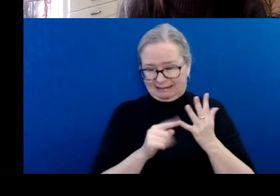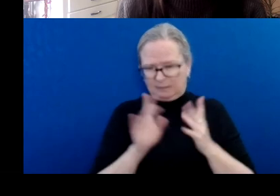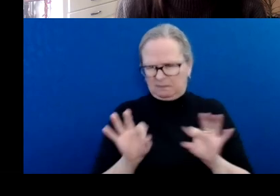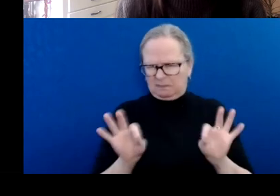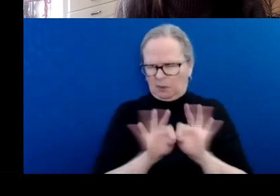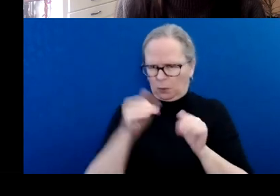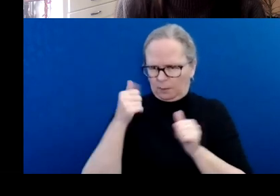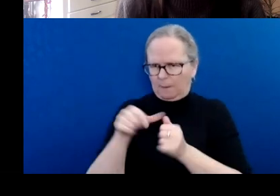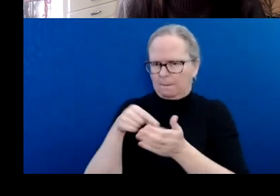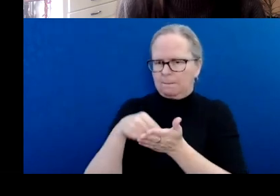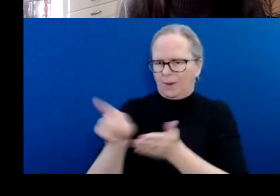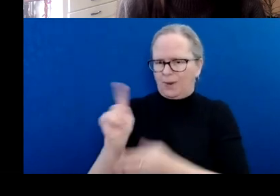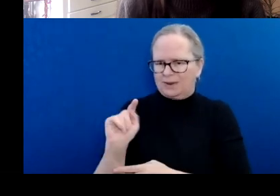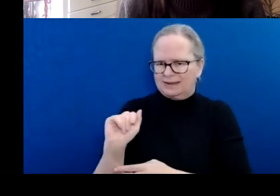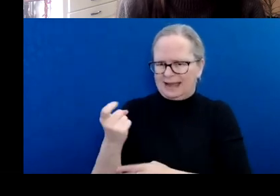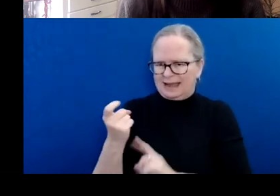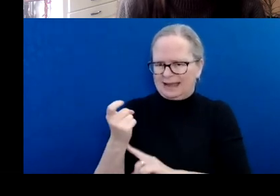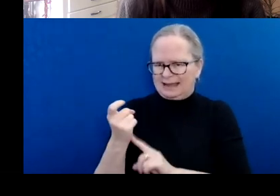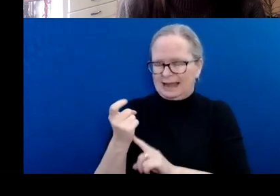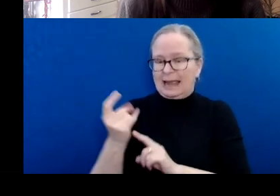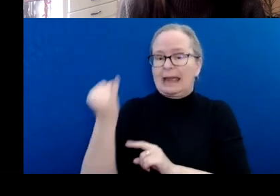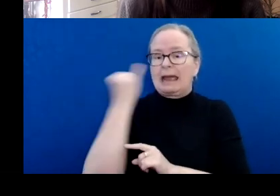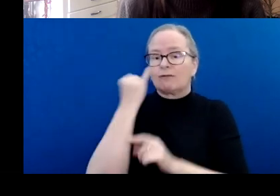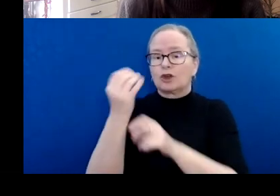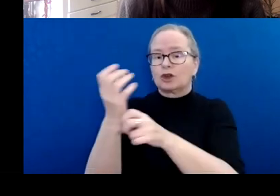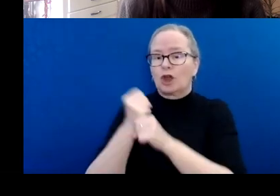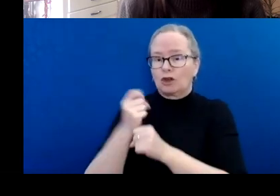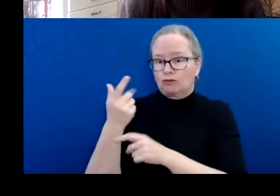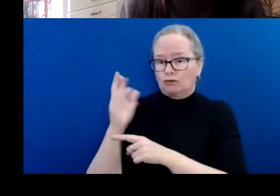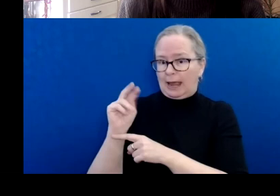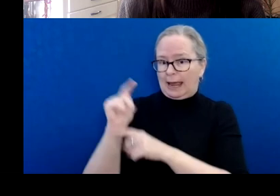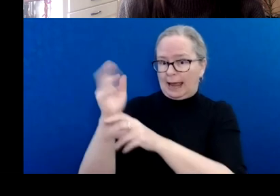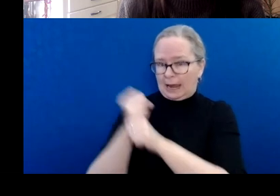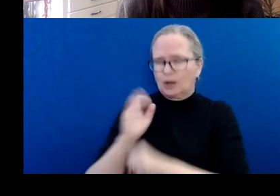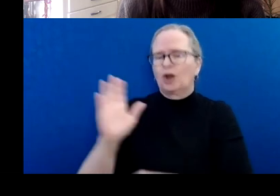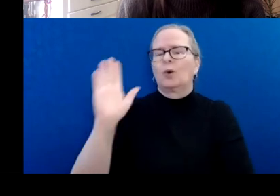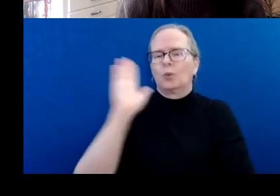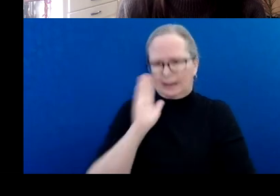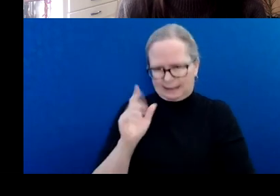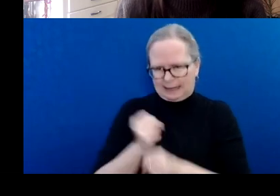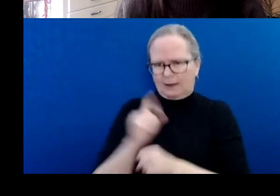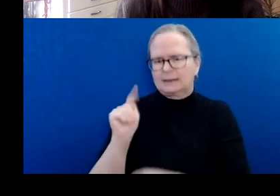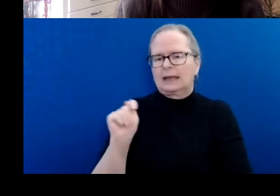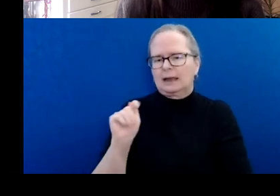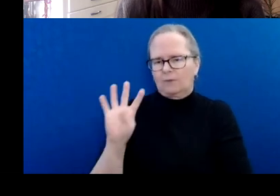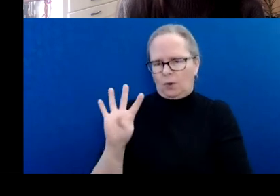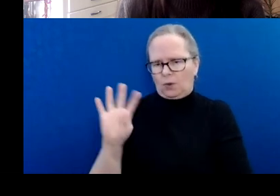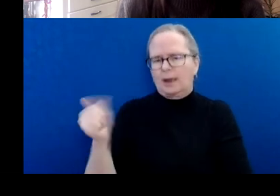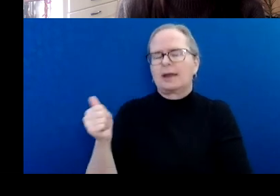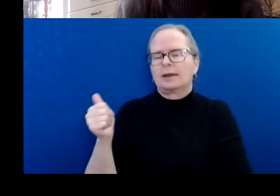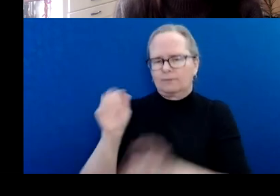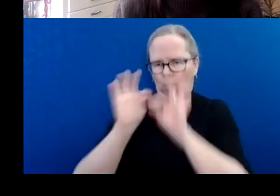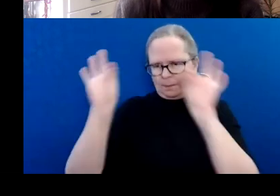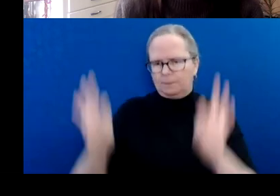If you're successful, you'll receive a T4A tax form from CADA, and it's important to know